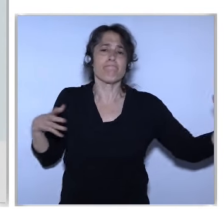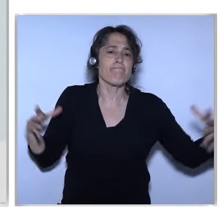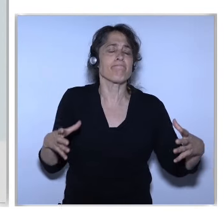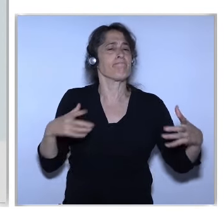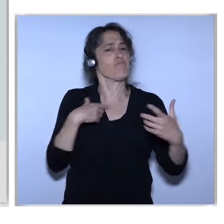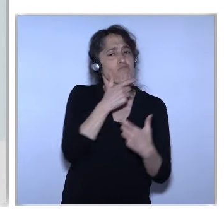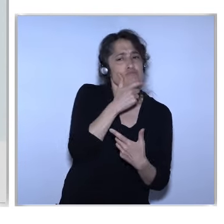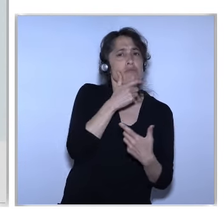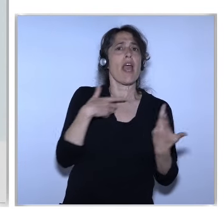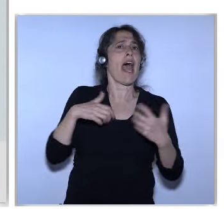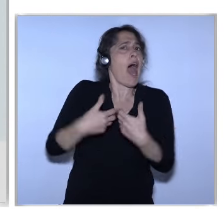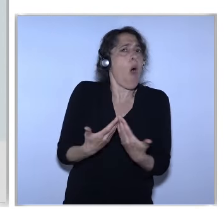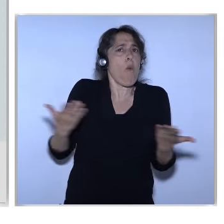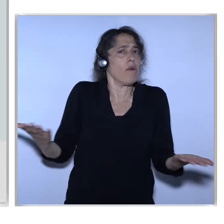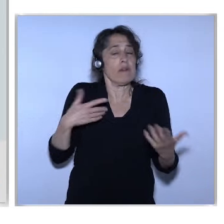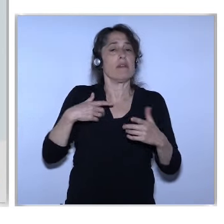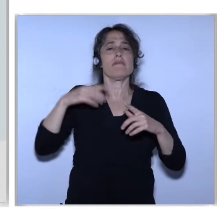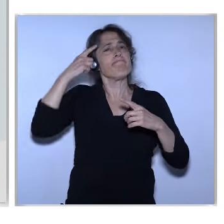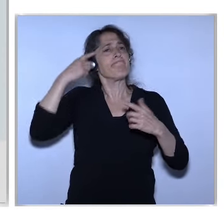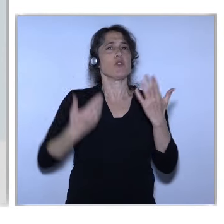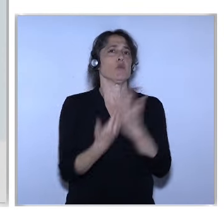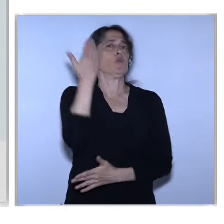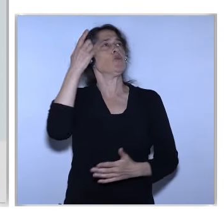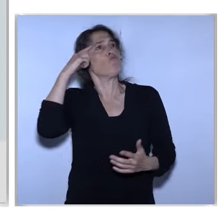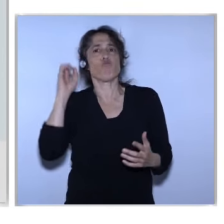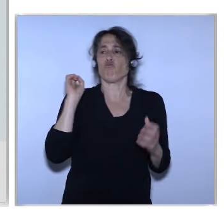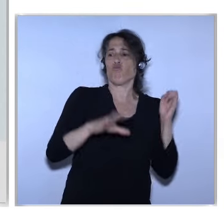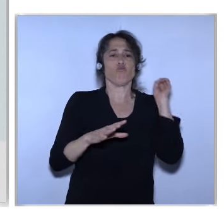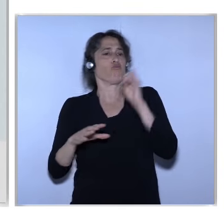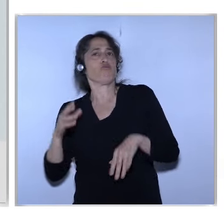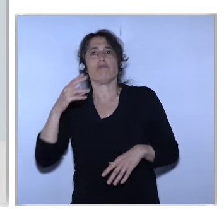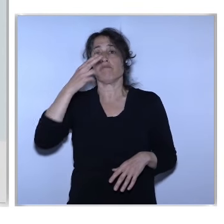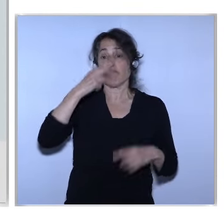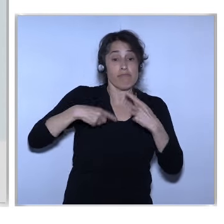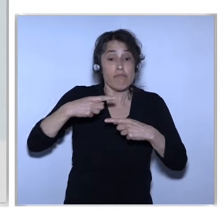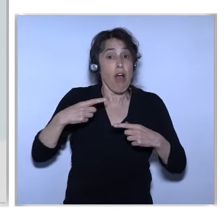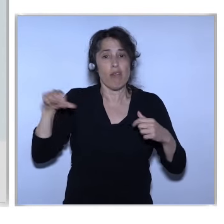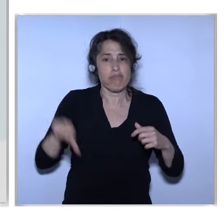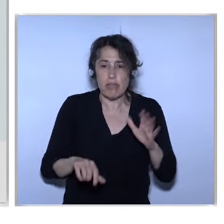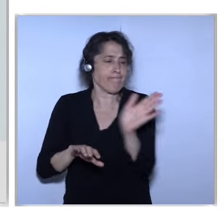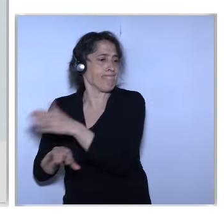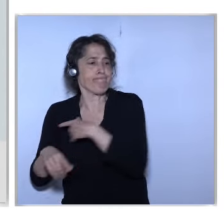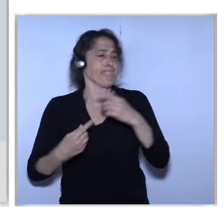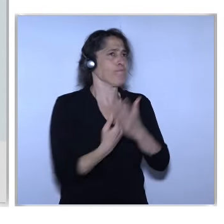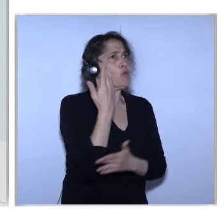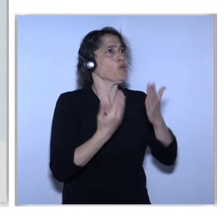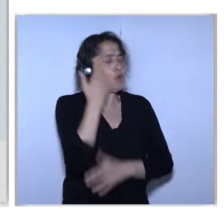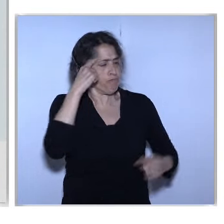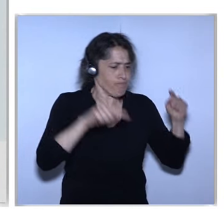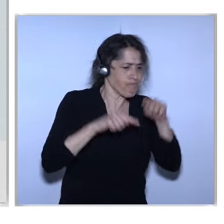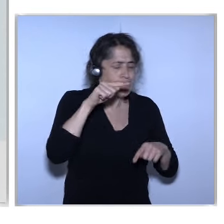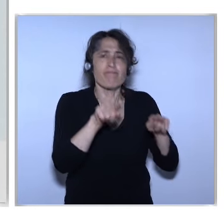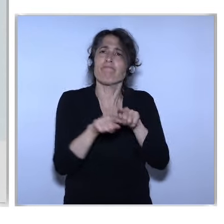Will Experiment This Question How To Orchestrate The Support To Open Innovation 2.0 Actors Those Focusing